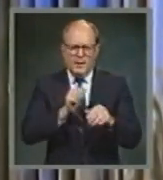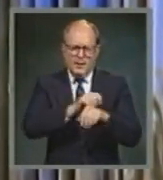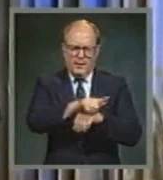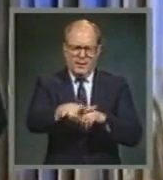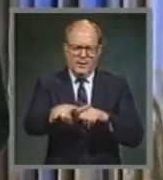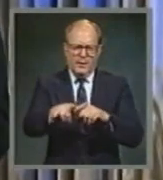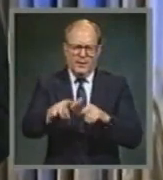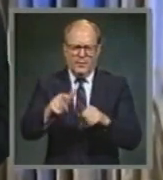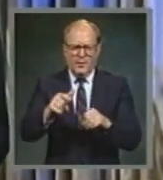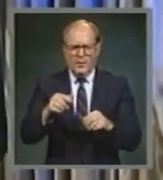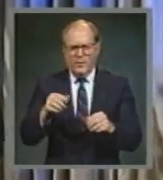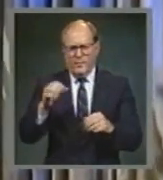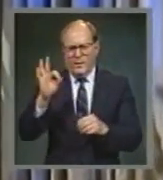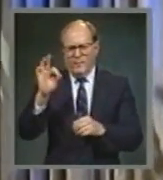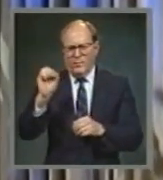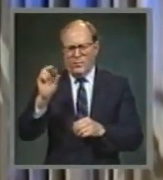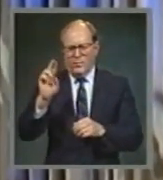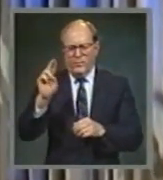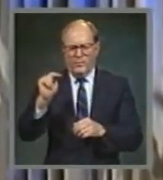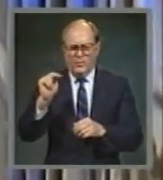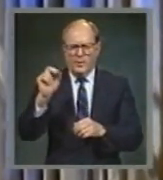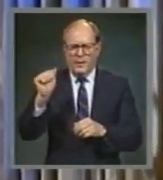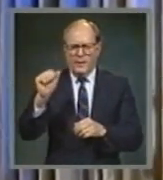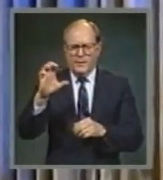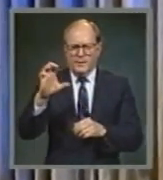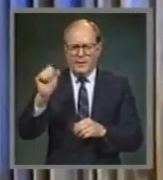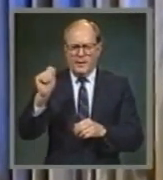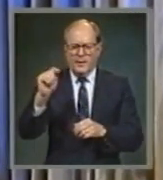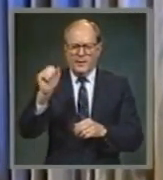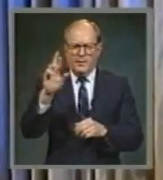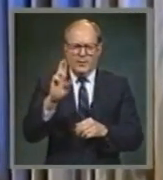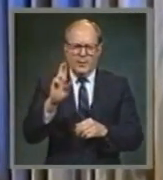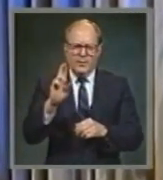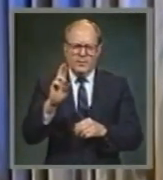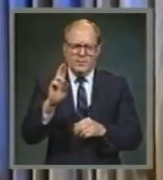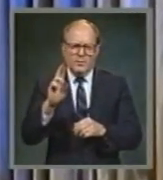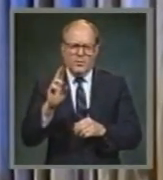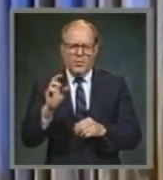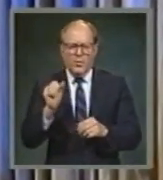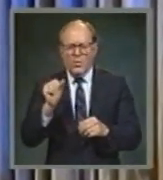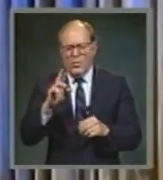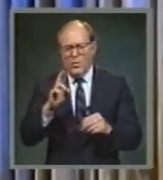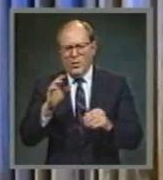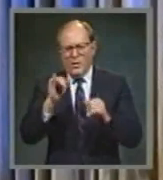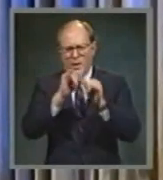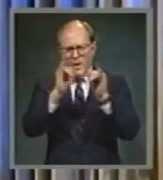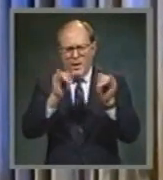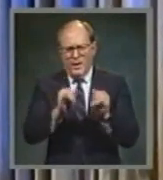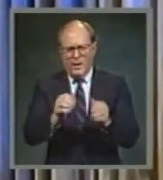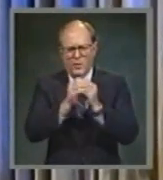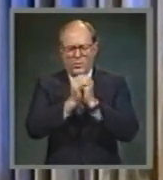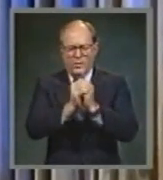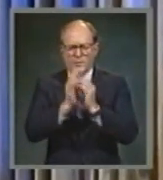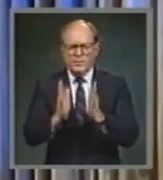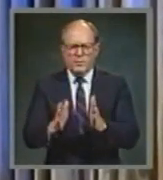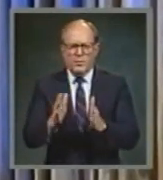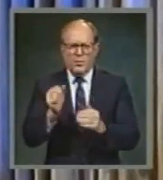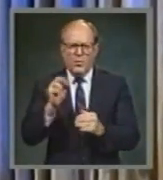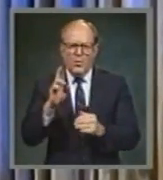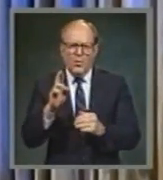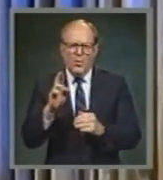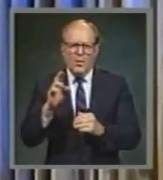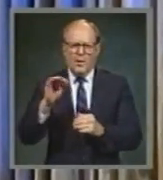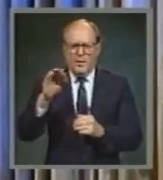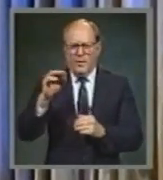fornicators, now there you have the illicit heterosexual activity, nor idolaters, nor adulterers, nor effeminate,